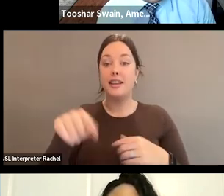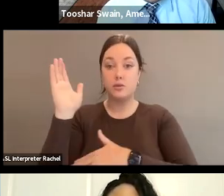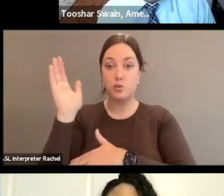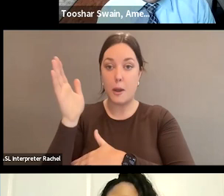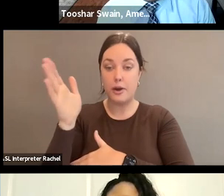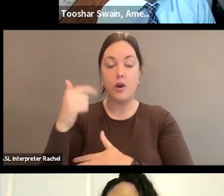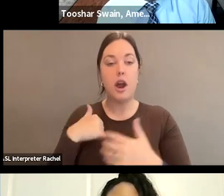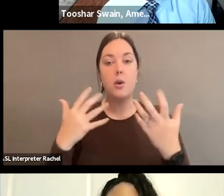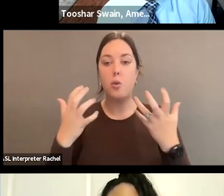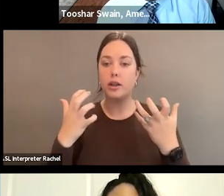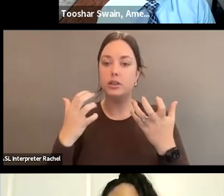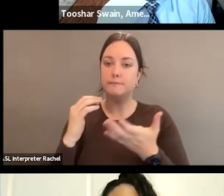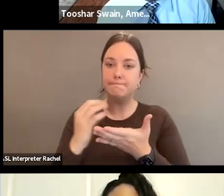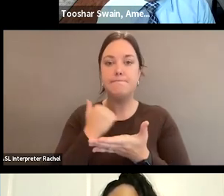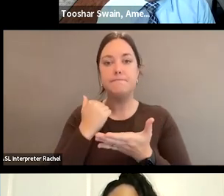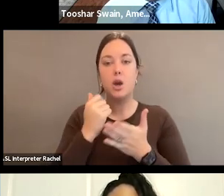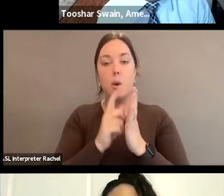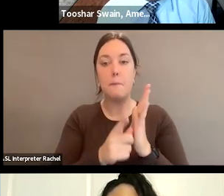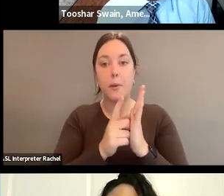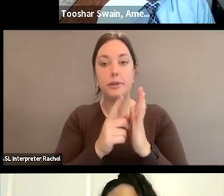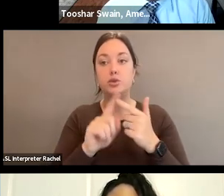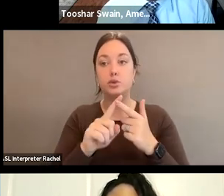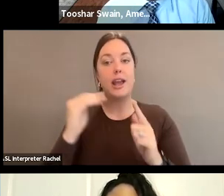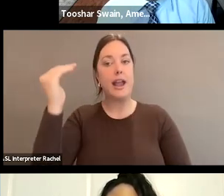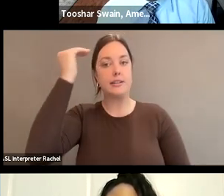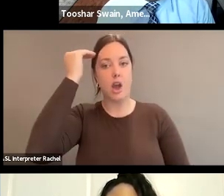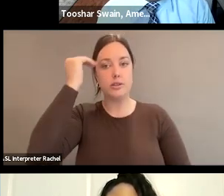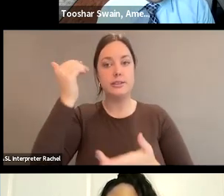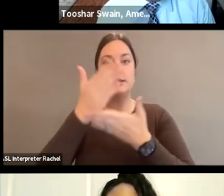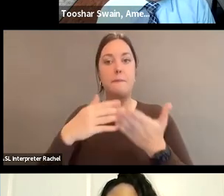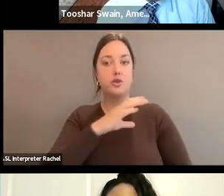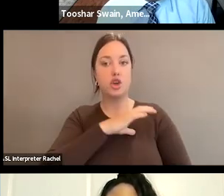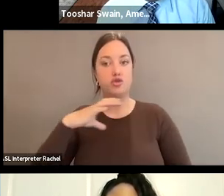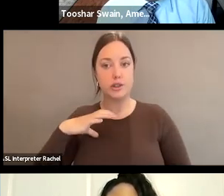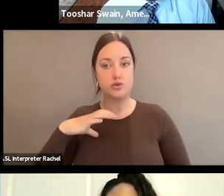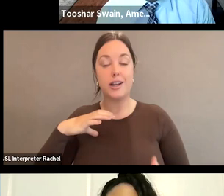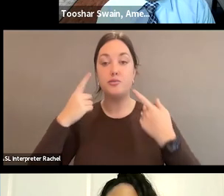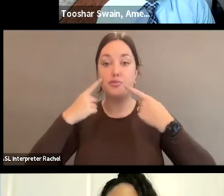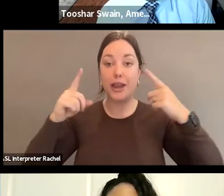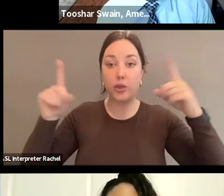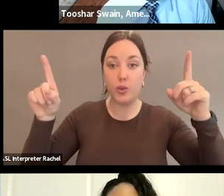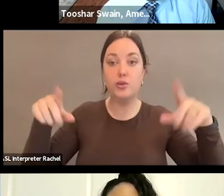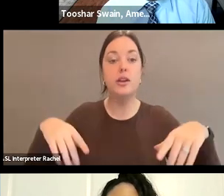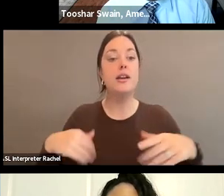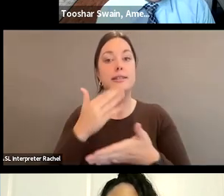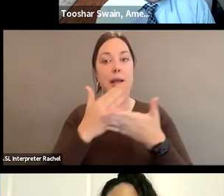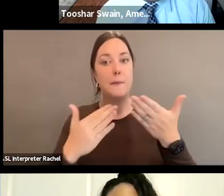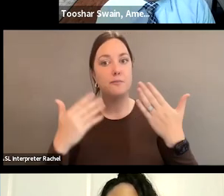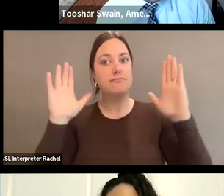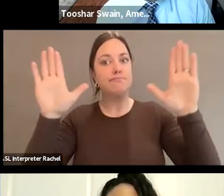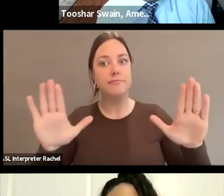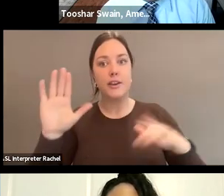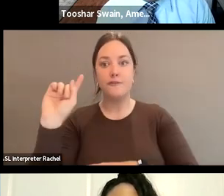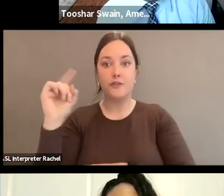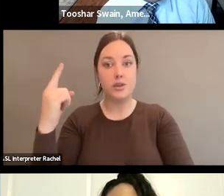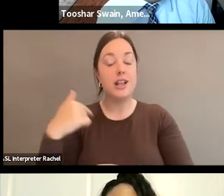take a quick second to acknowledge some Congressional breakthroughs and some notable firsts. While